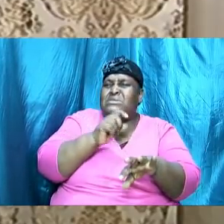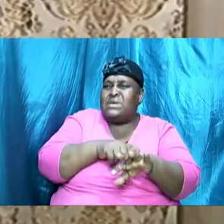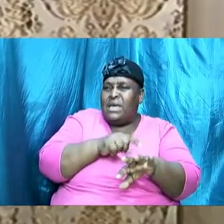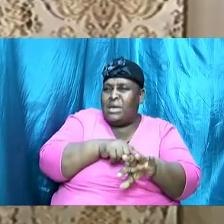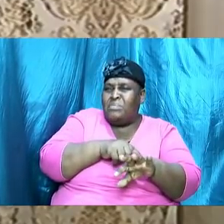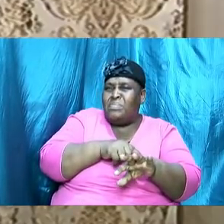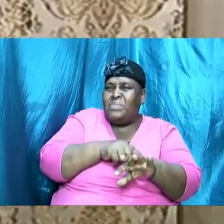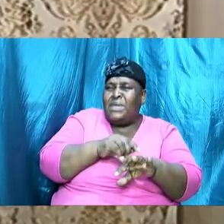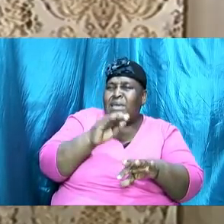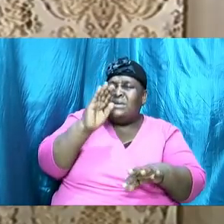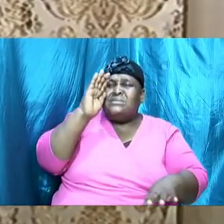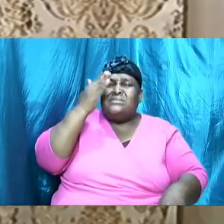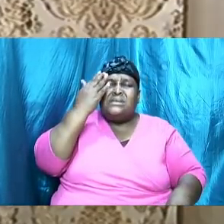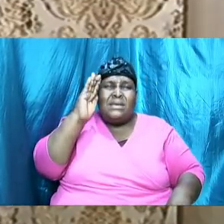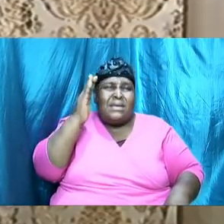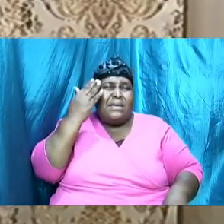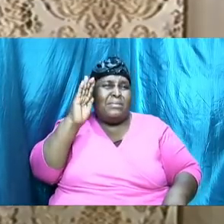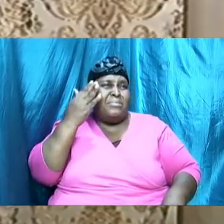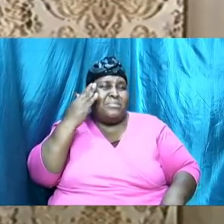it's seemingly